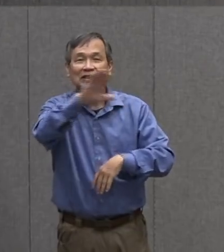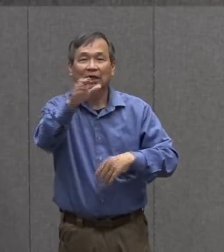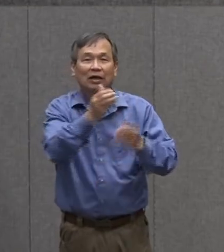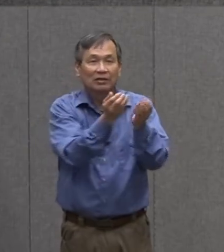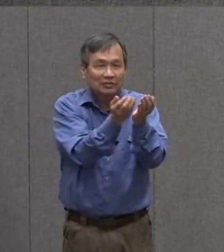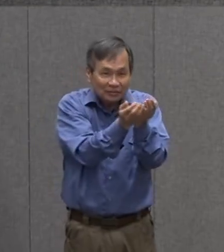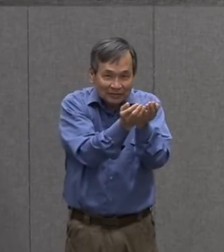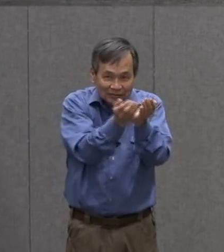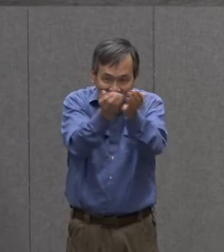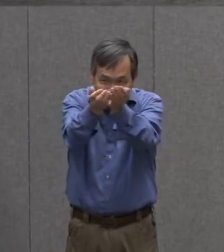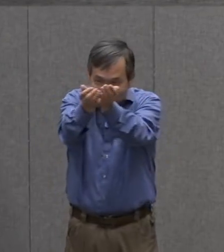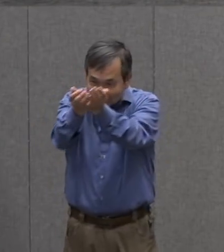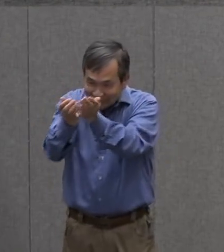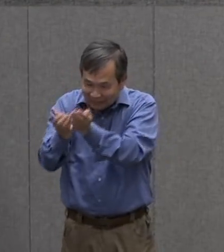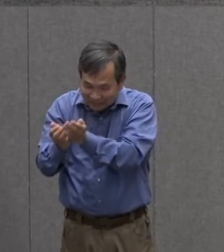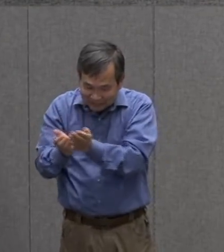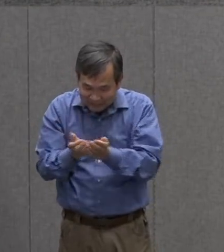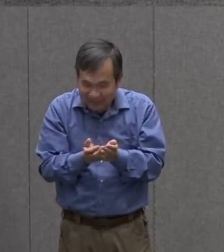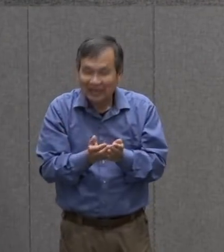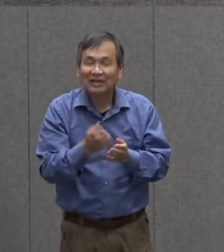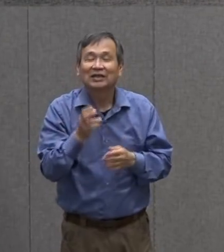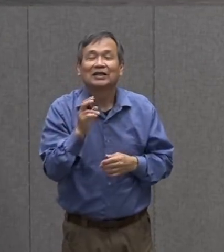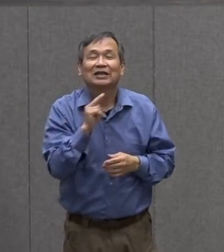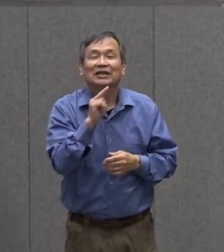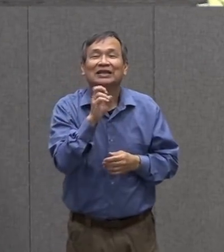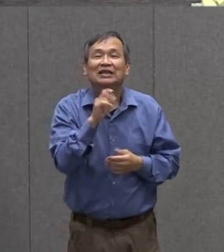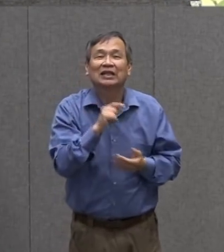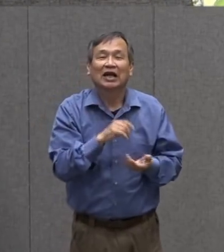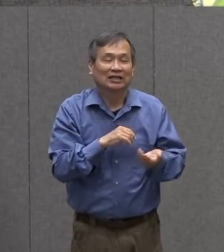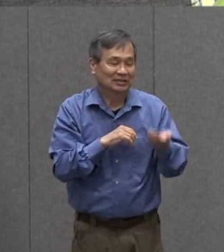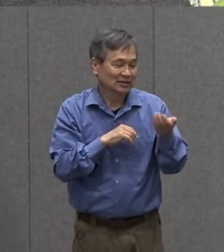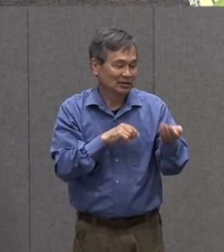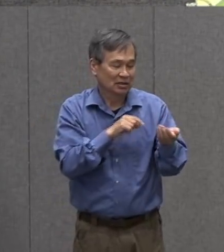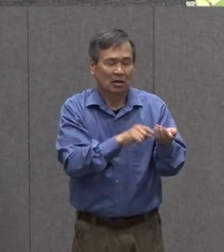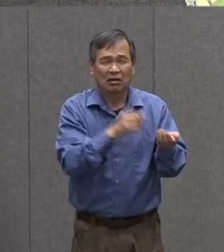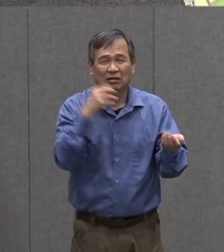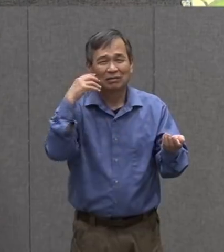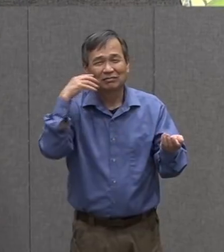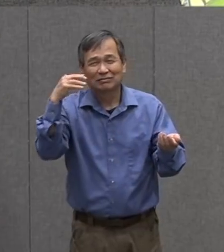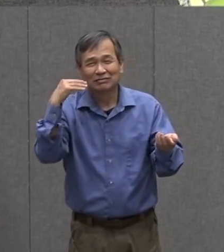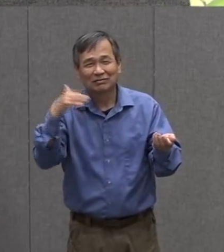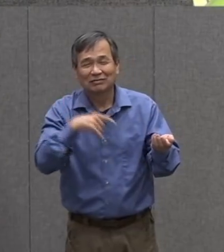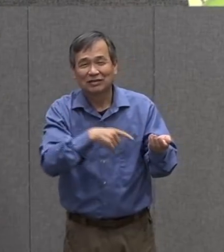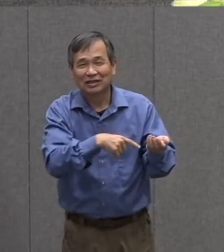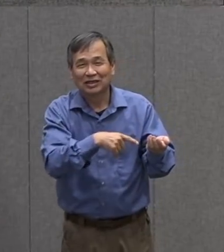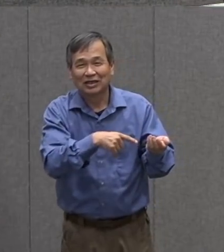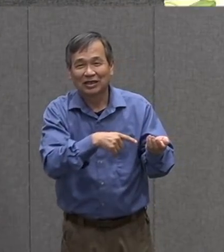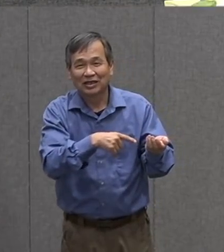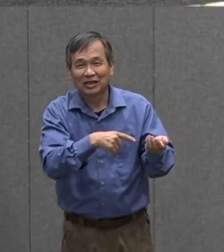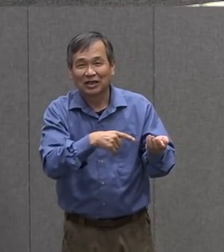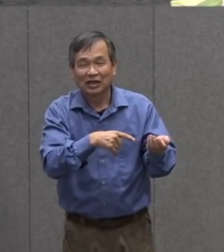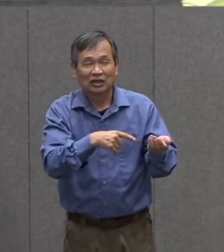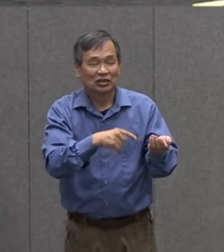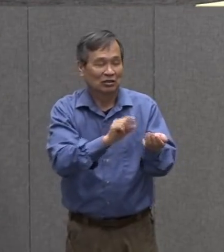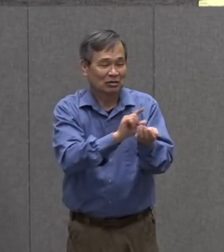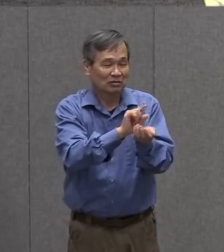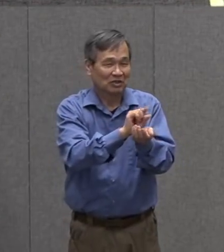a nest is noisy it is a nursery of chirp-chirp-chirp